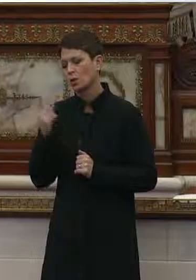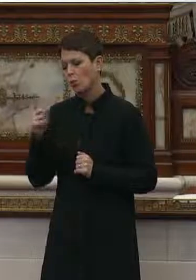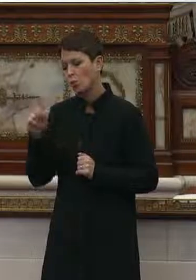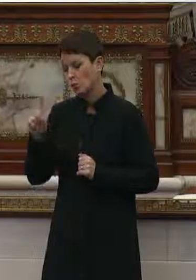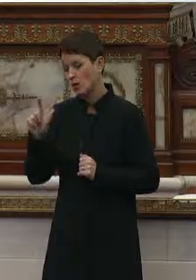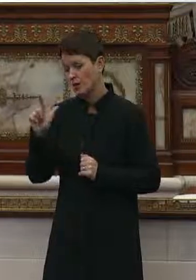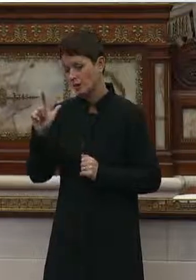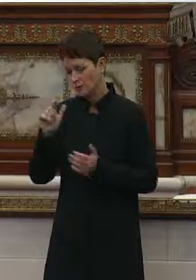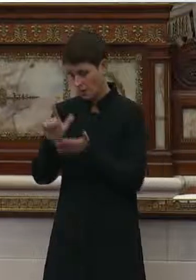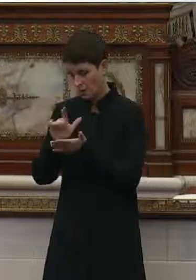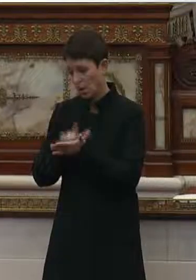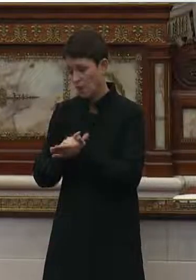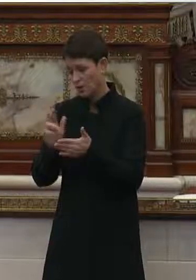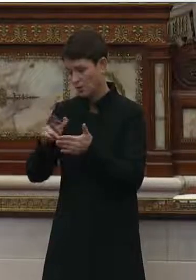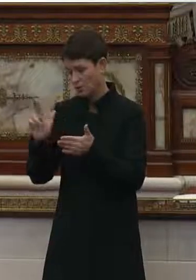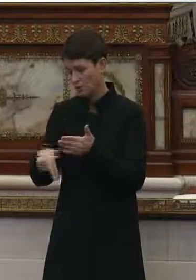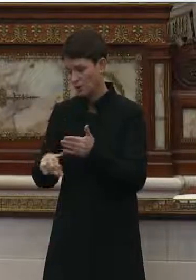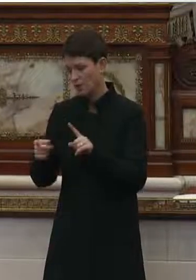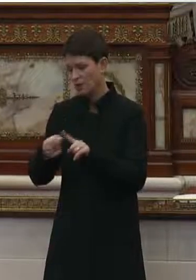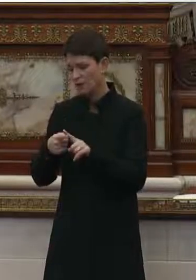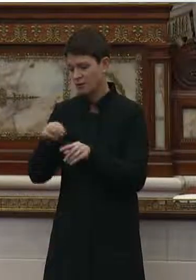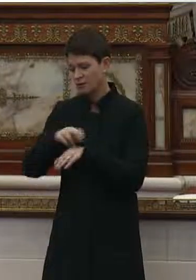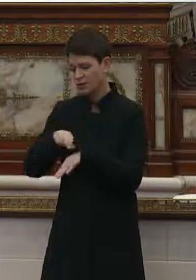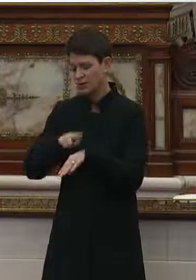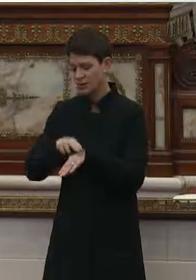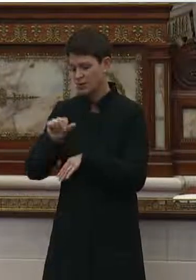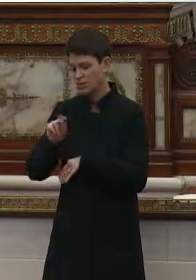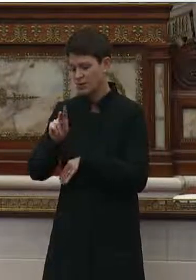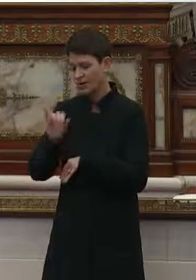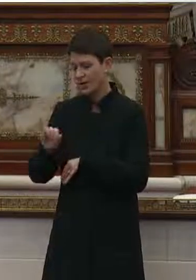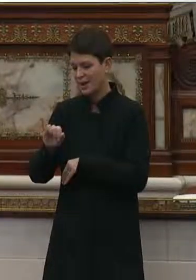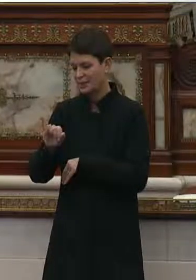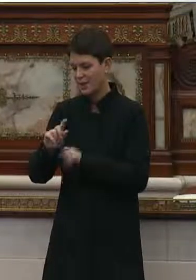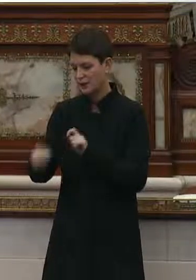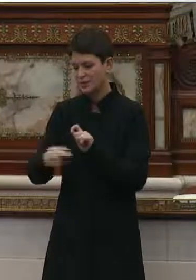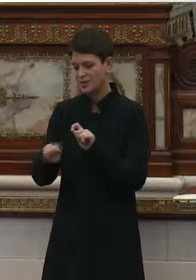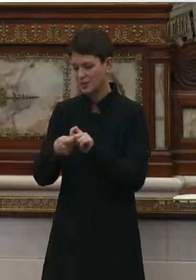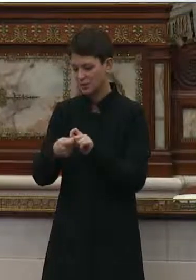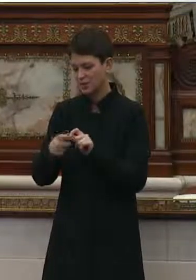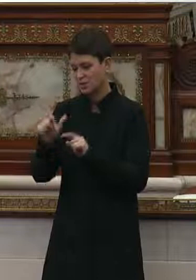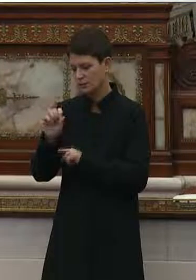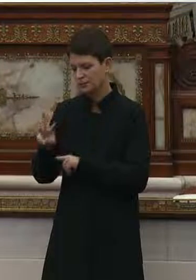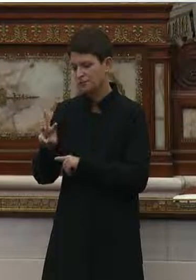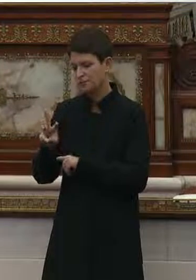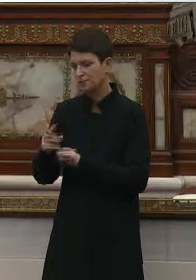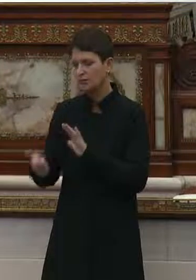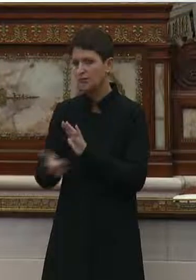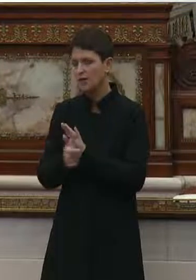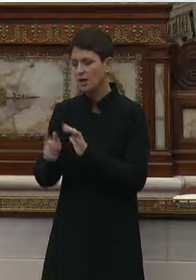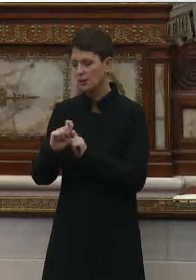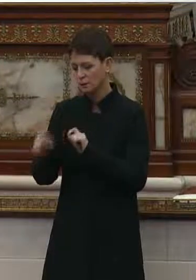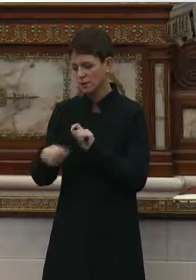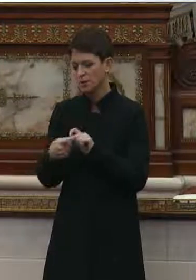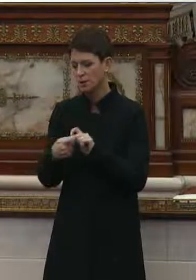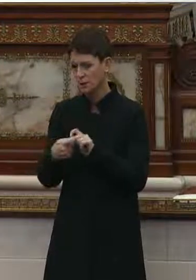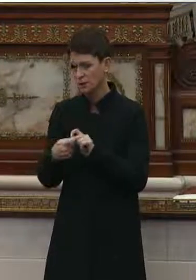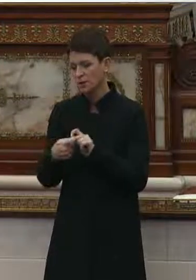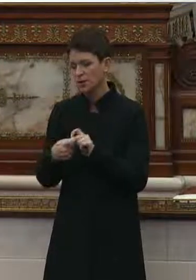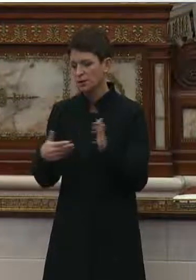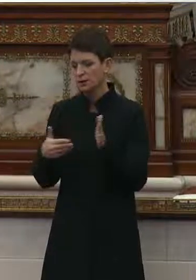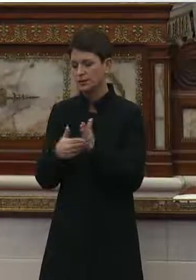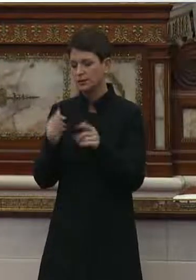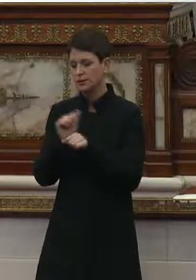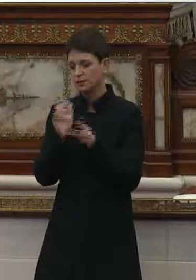that came out of that was a first in the nation anti retaliation law that prohibited retaliation against